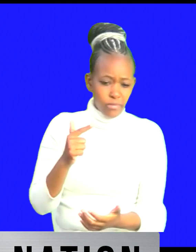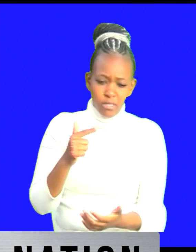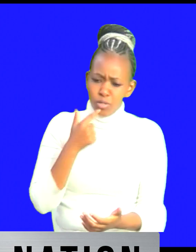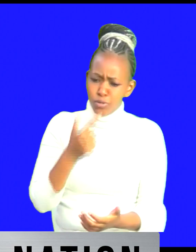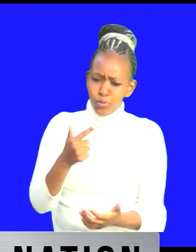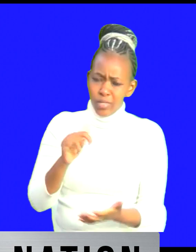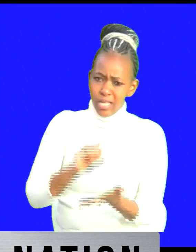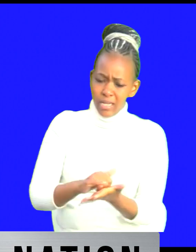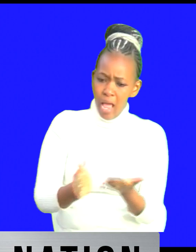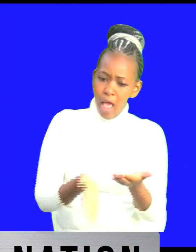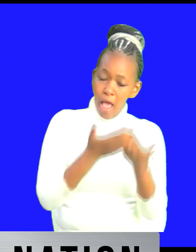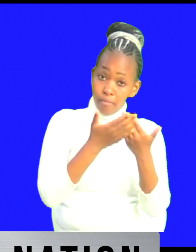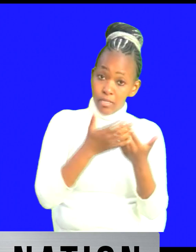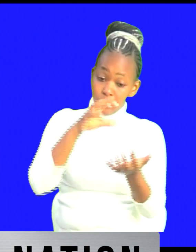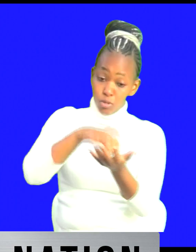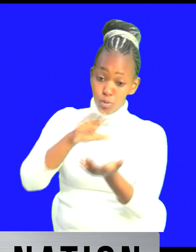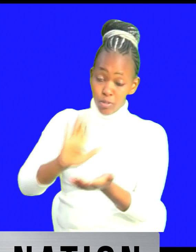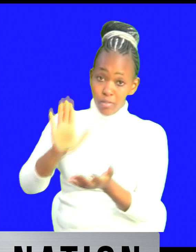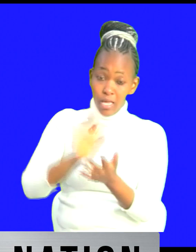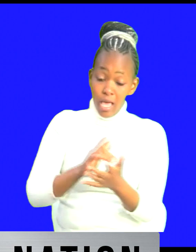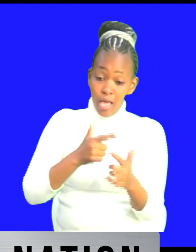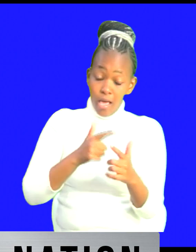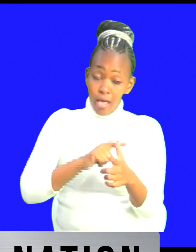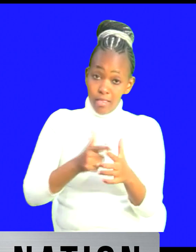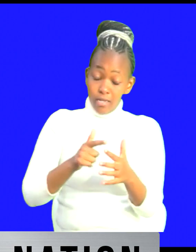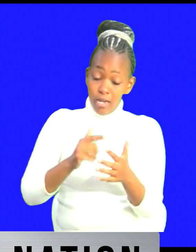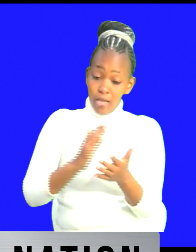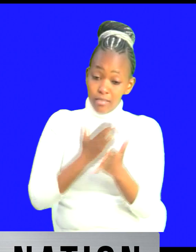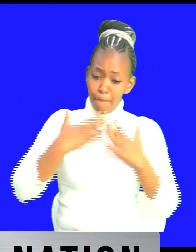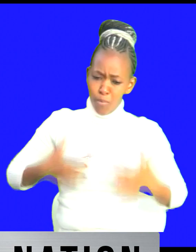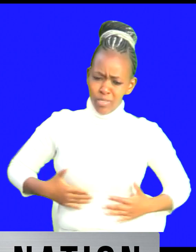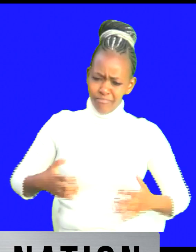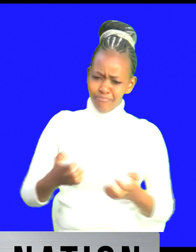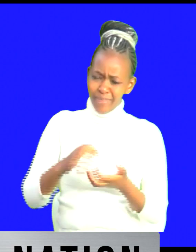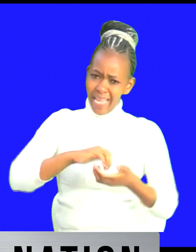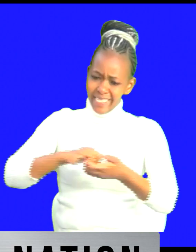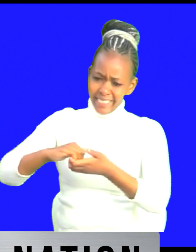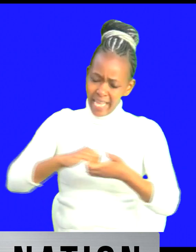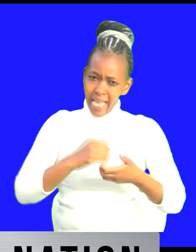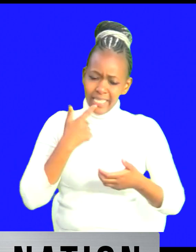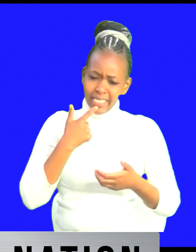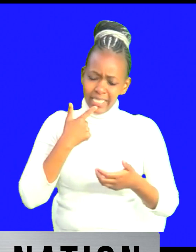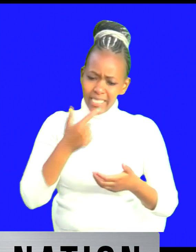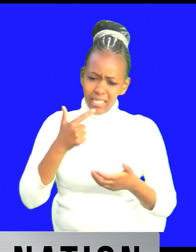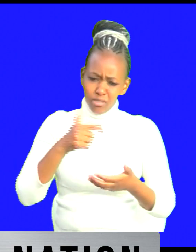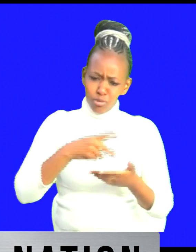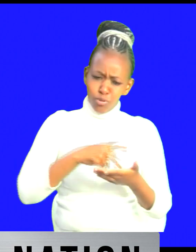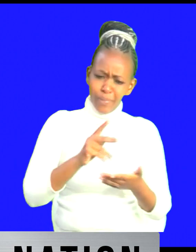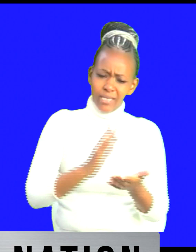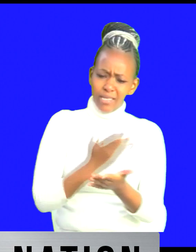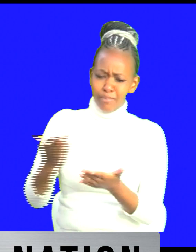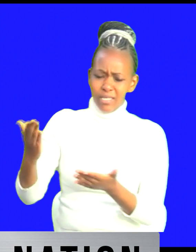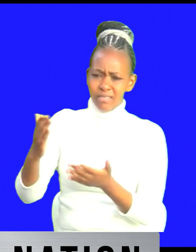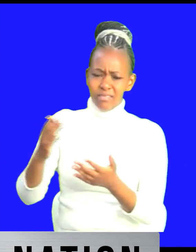that they are going to be helped in their situation and then somebody just basically engages them and tells them to pay something small and then now the help